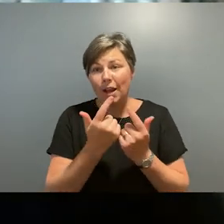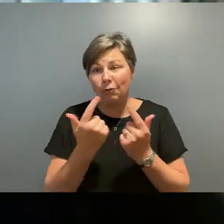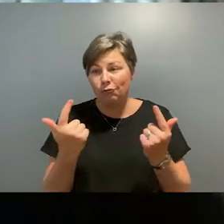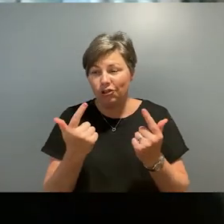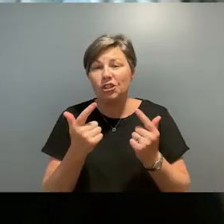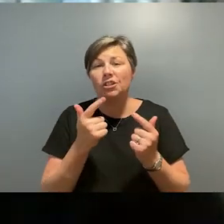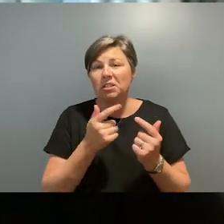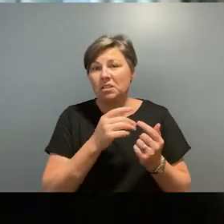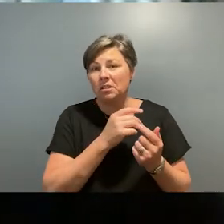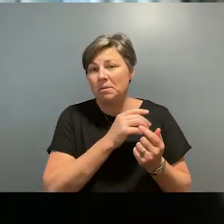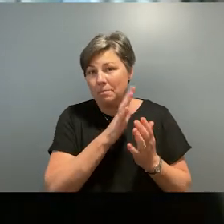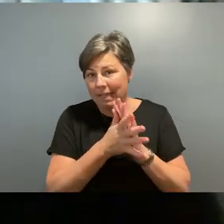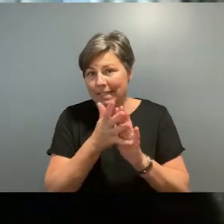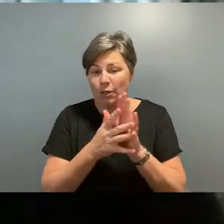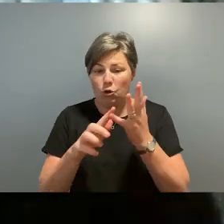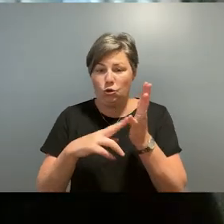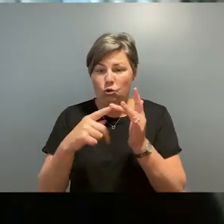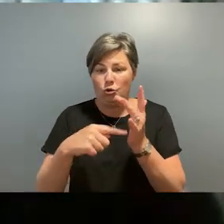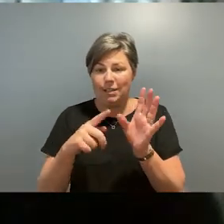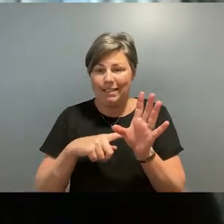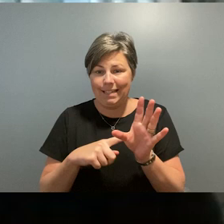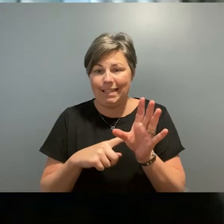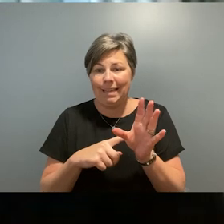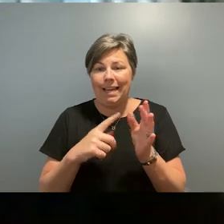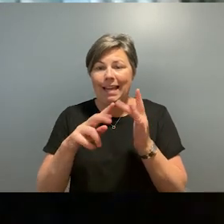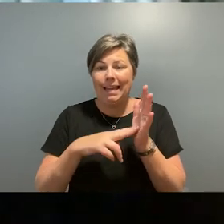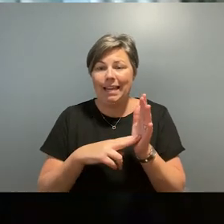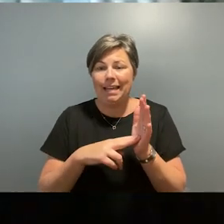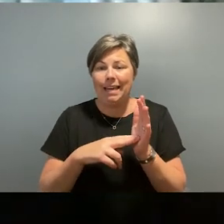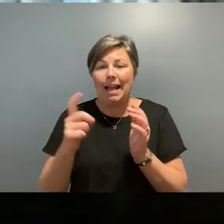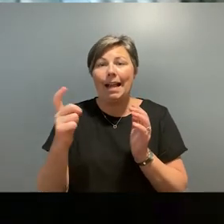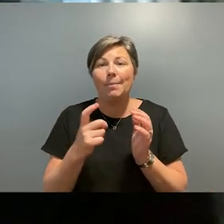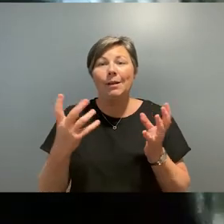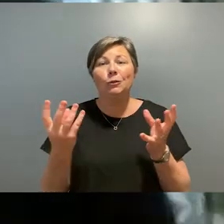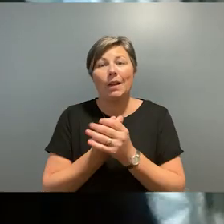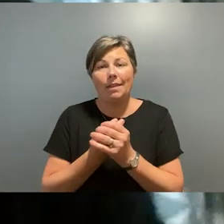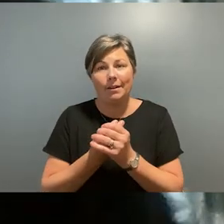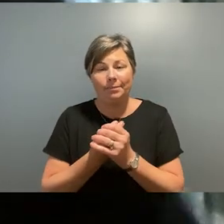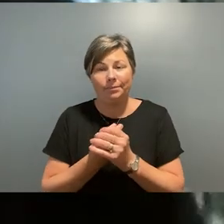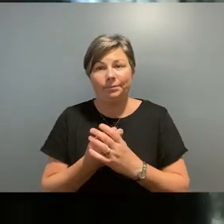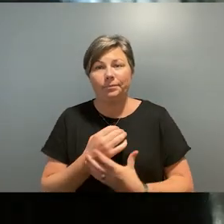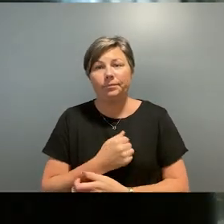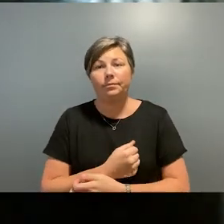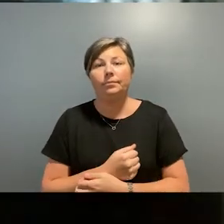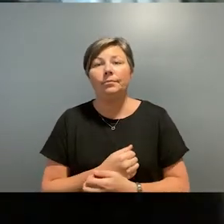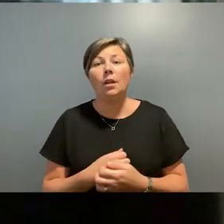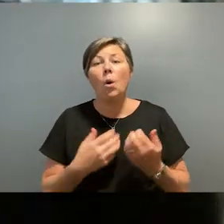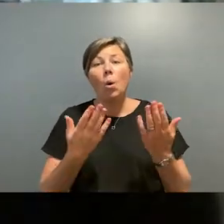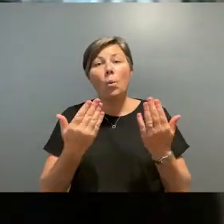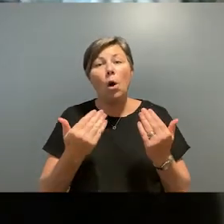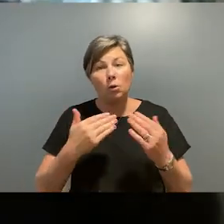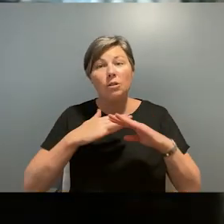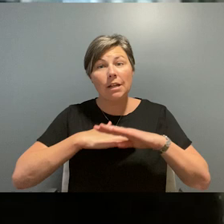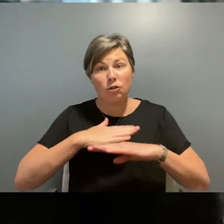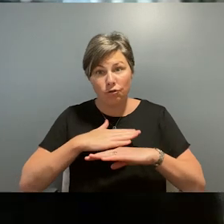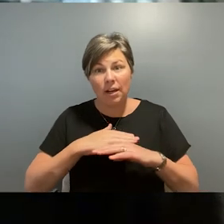Jindi Warabak, it means unity and coming together. It's one of my favourite Woiwurrung words. The welcome to country was a law